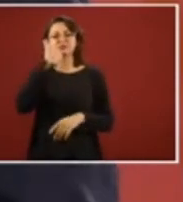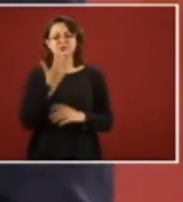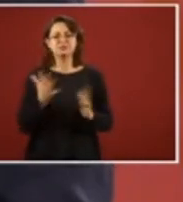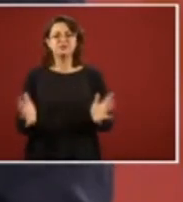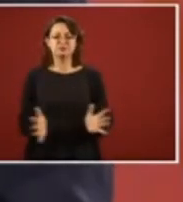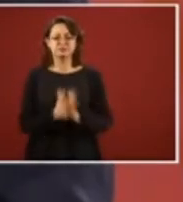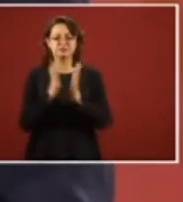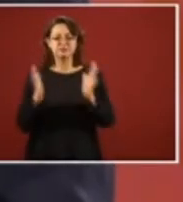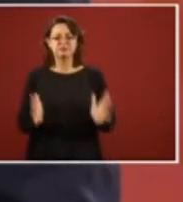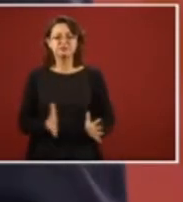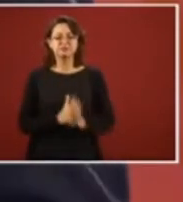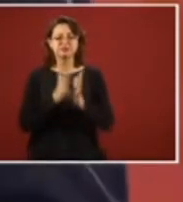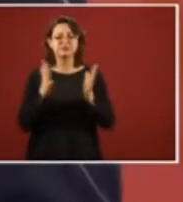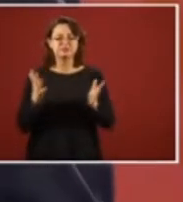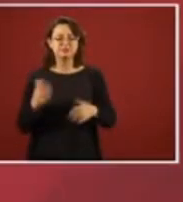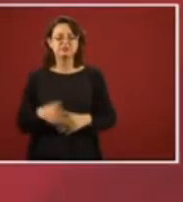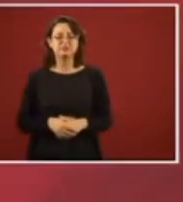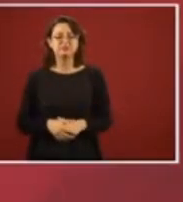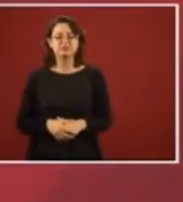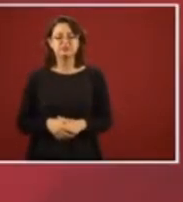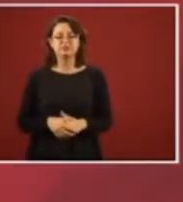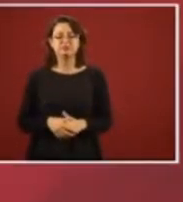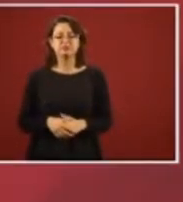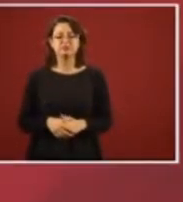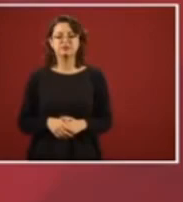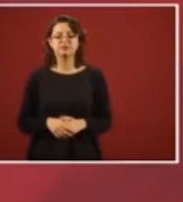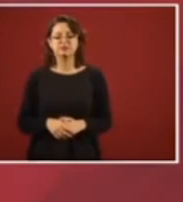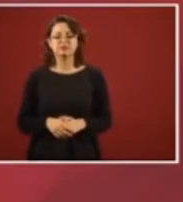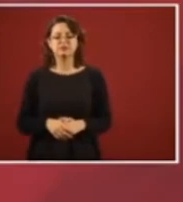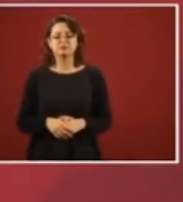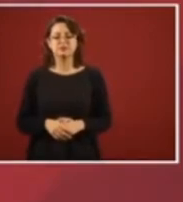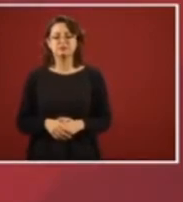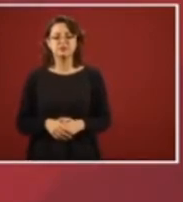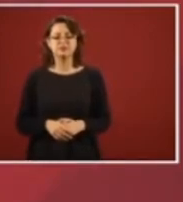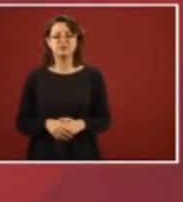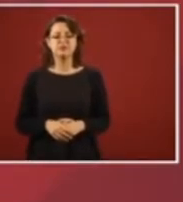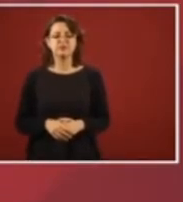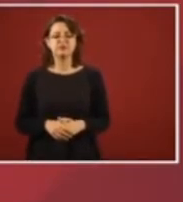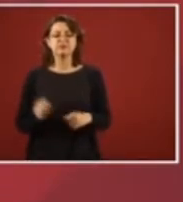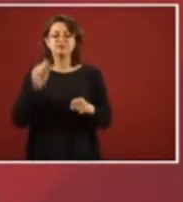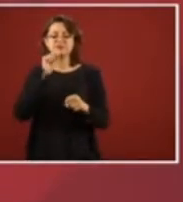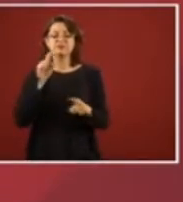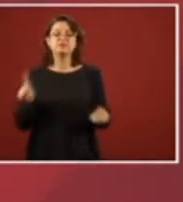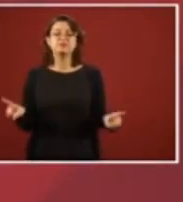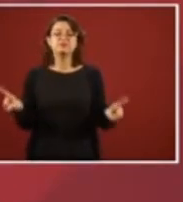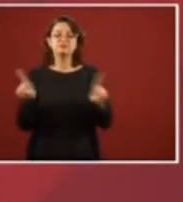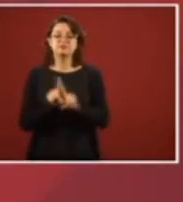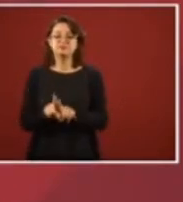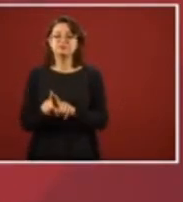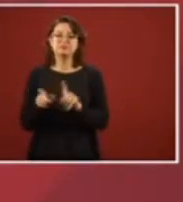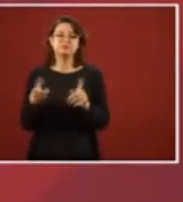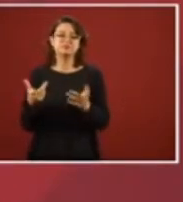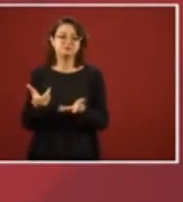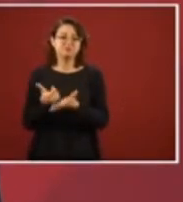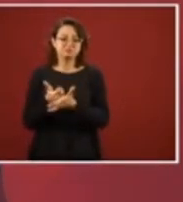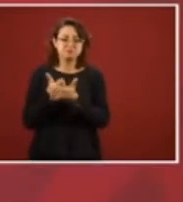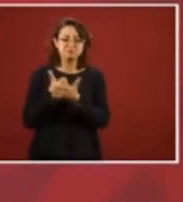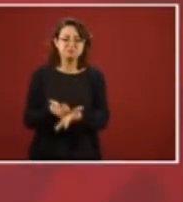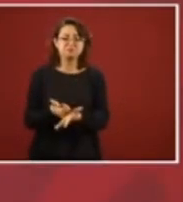There are people that want to participate in this auction, and besides that, to help us.